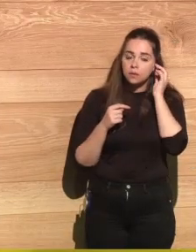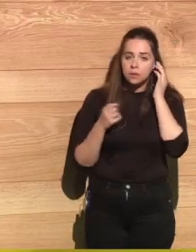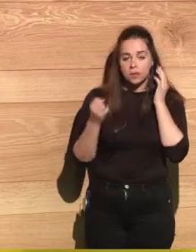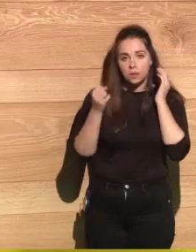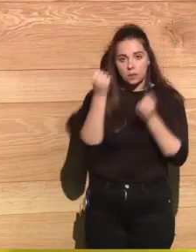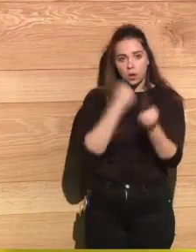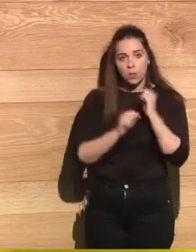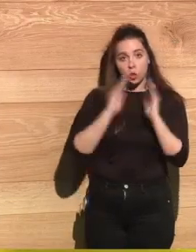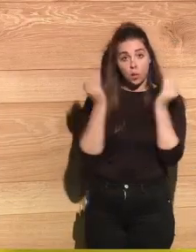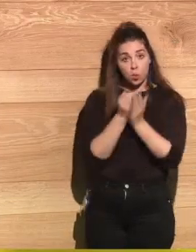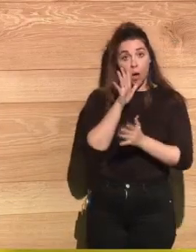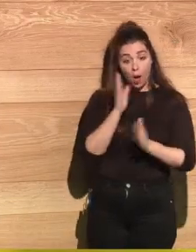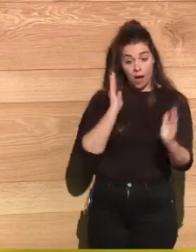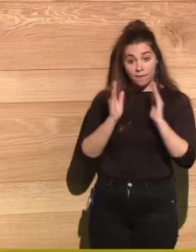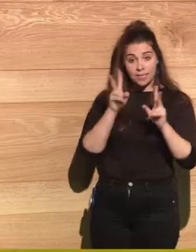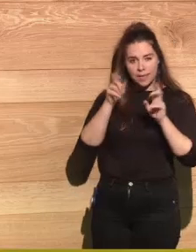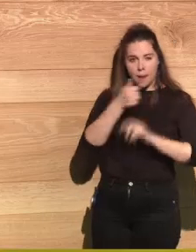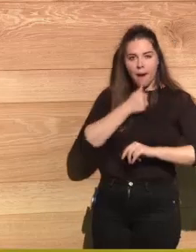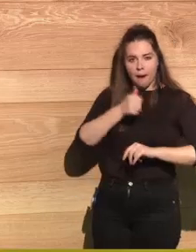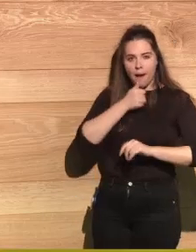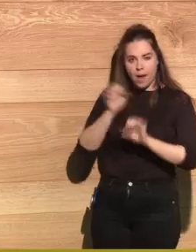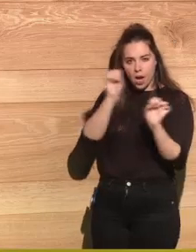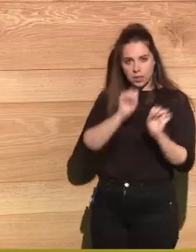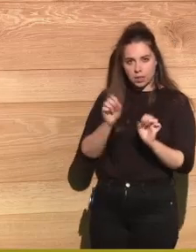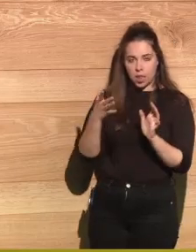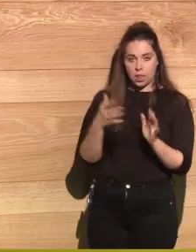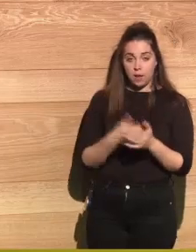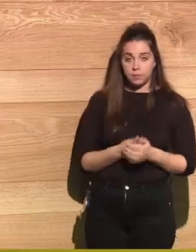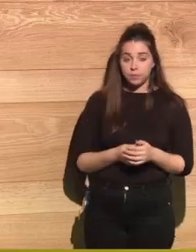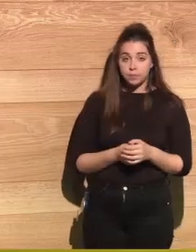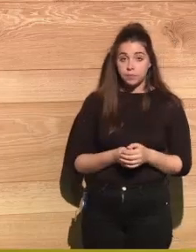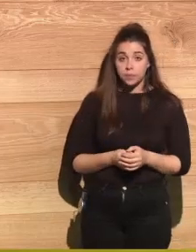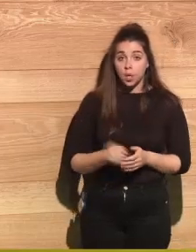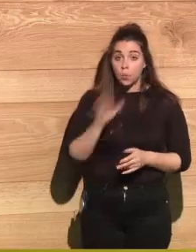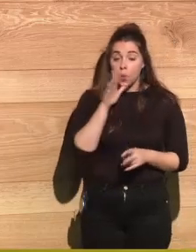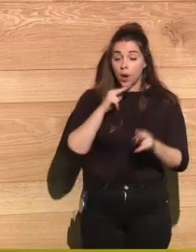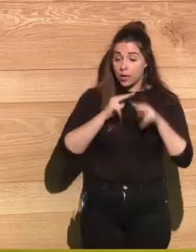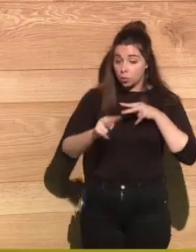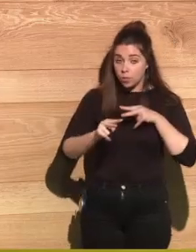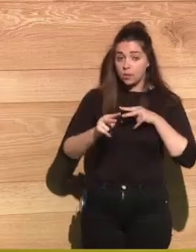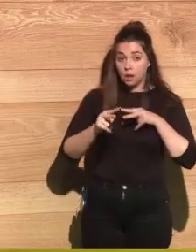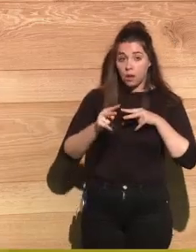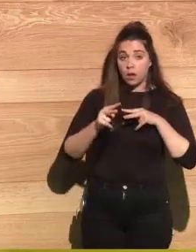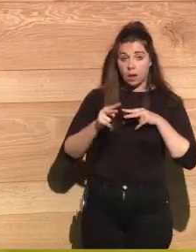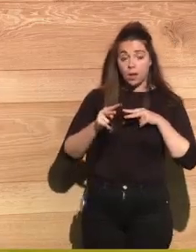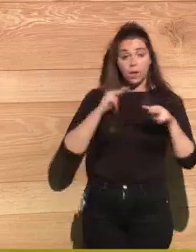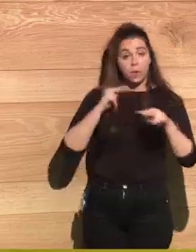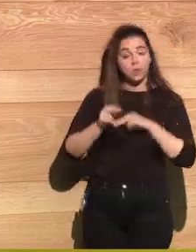And now we are in another phase which is resisting. It's a phase in which,